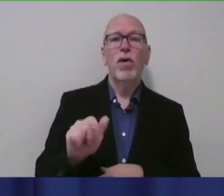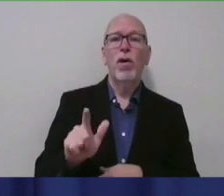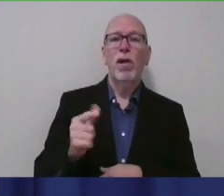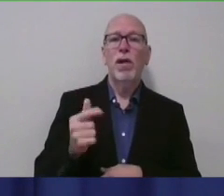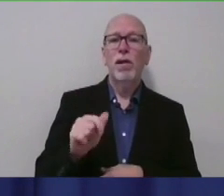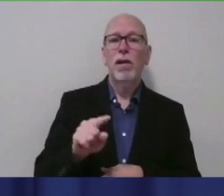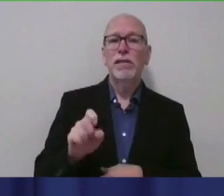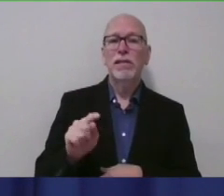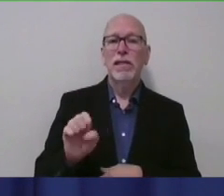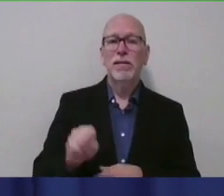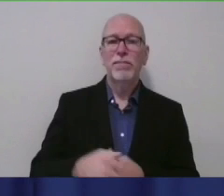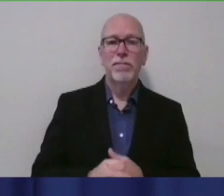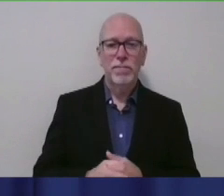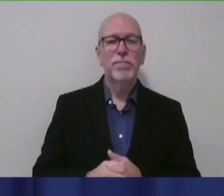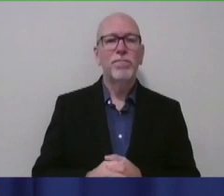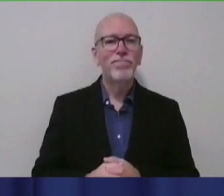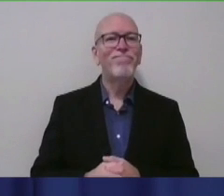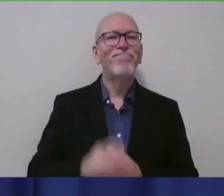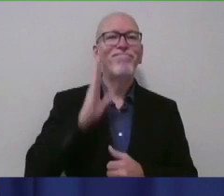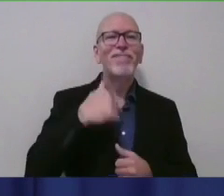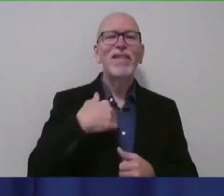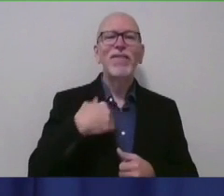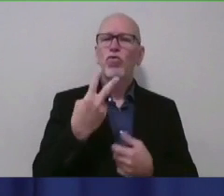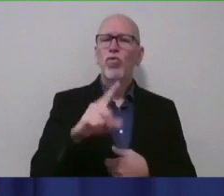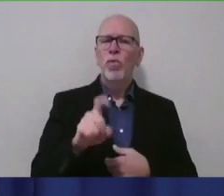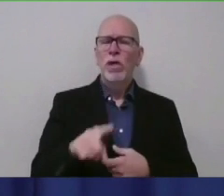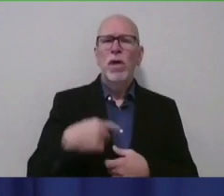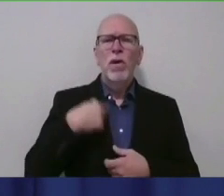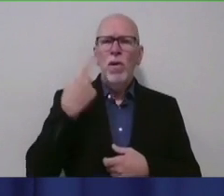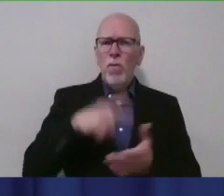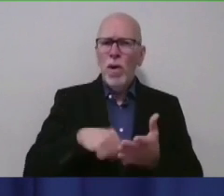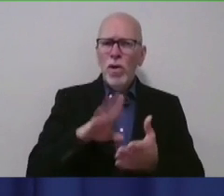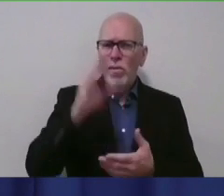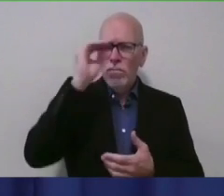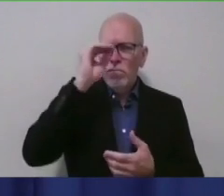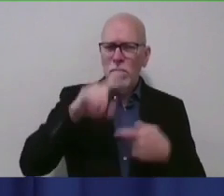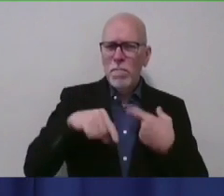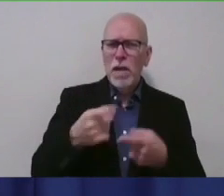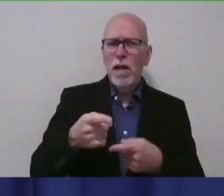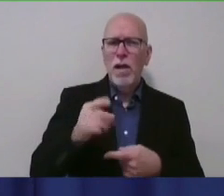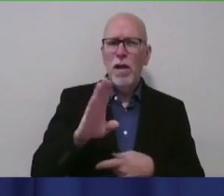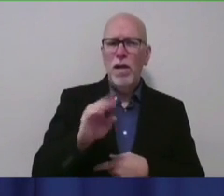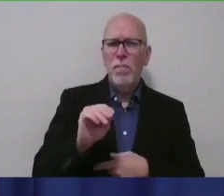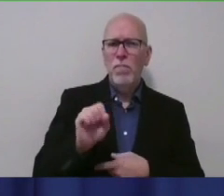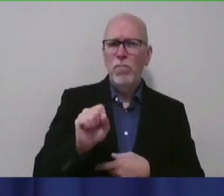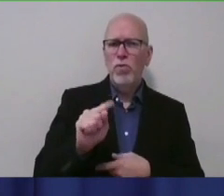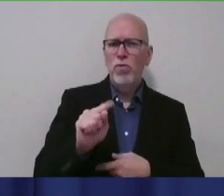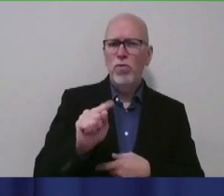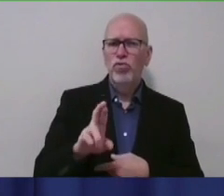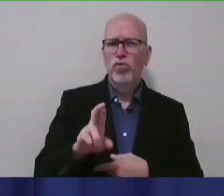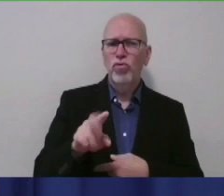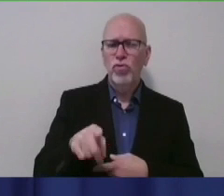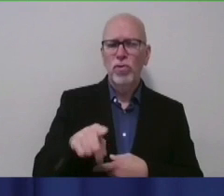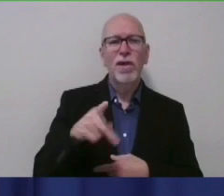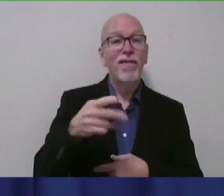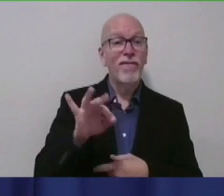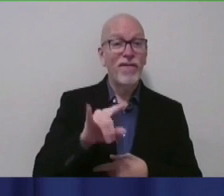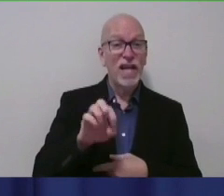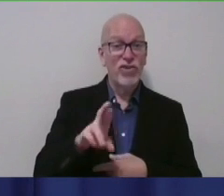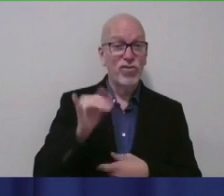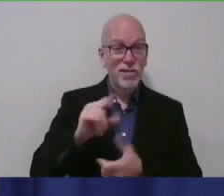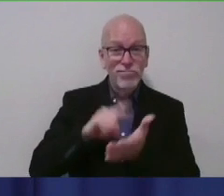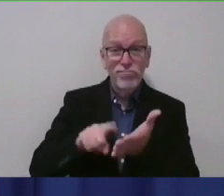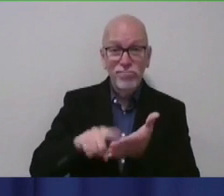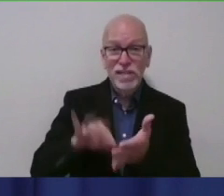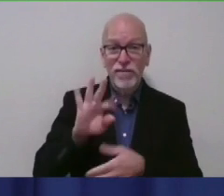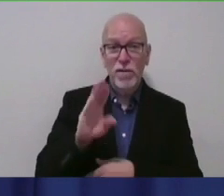Hi. I have two quick questions. I wondered what you guys think about the idea of a booster. I know Pfizer is looking into whether a